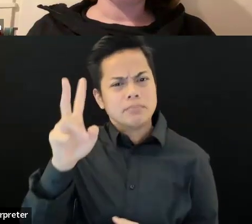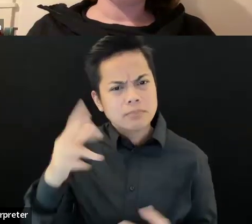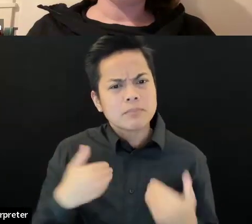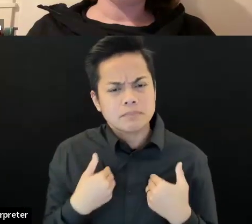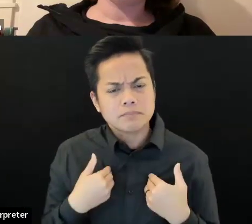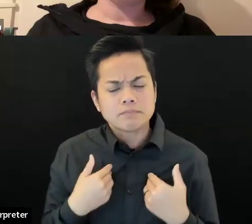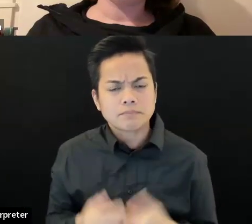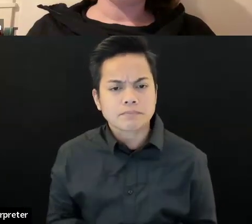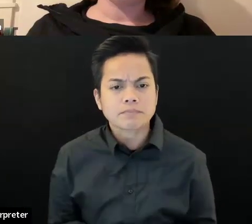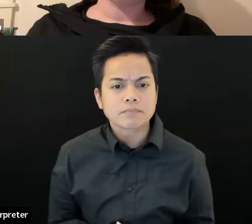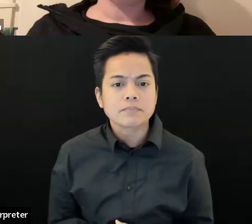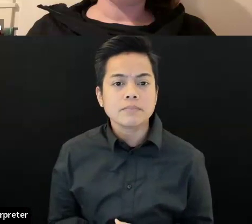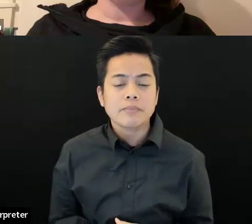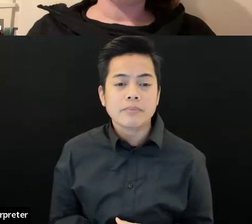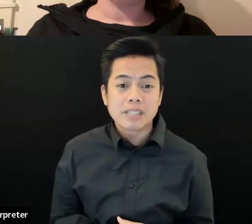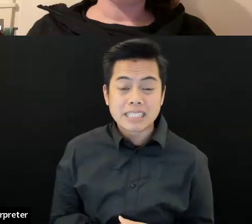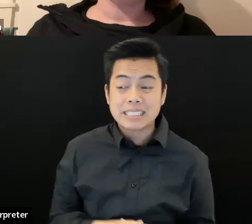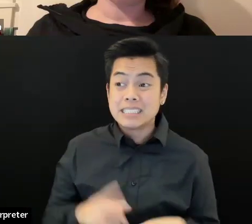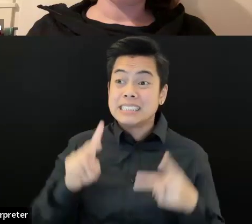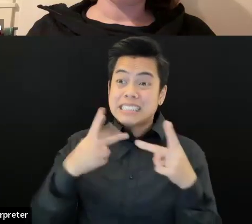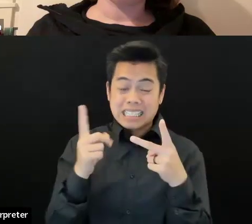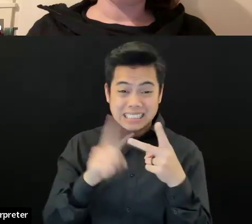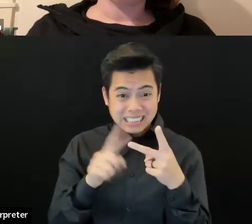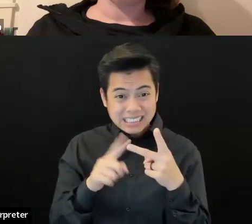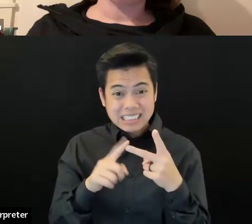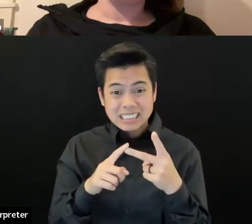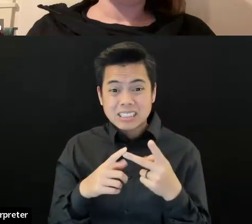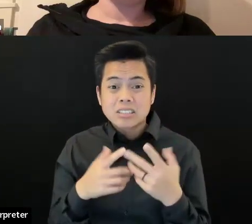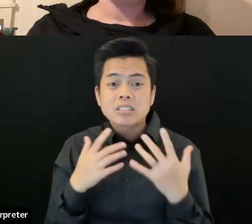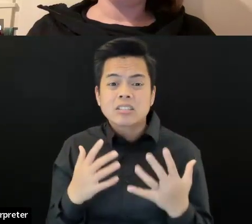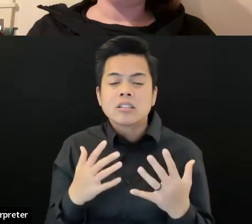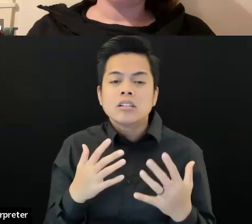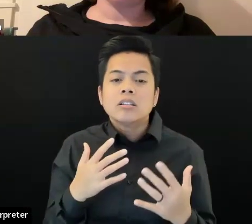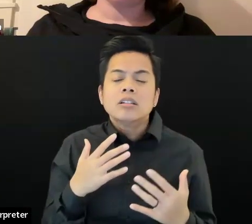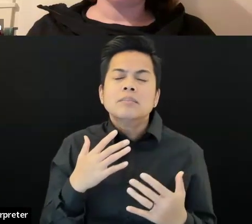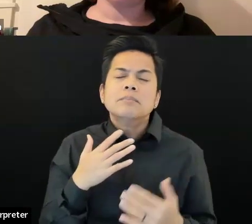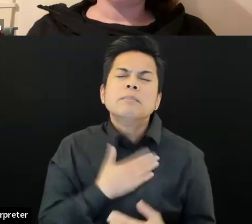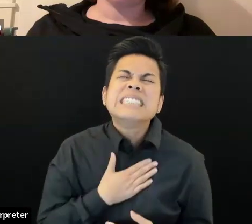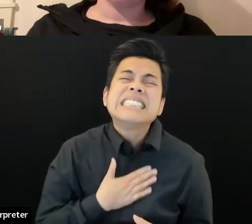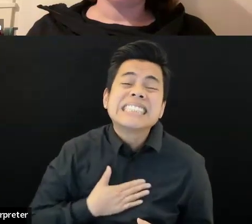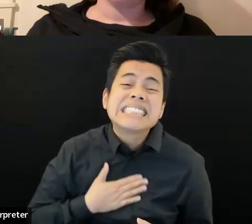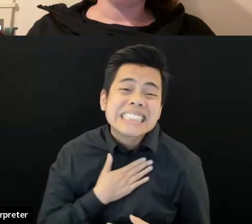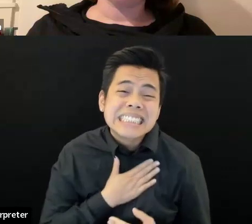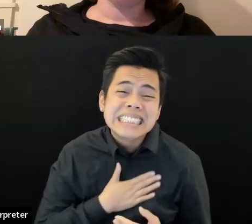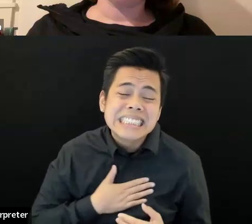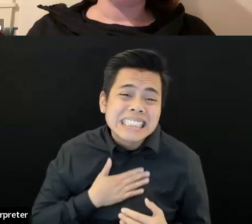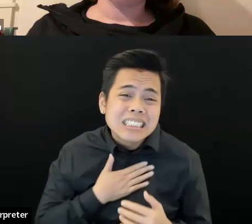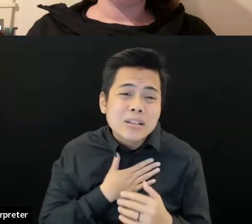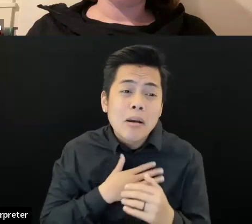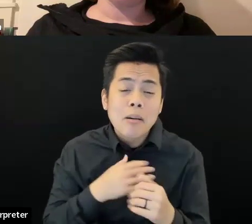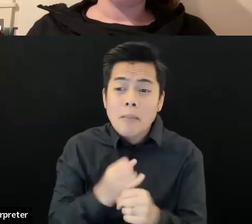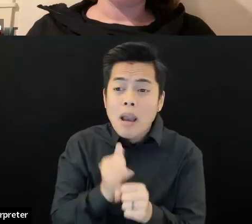the past is to please, please, please, please, please, please make comfortable furniture, cushions,